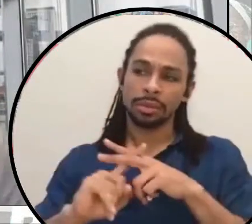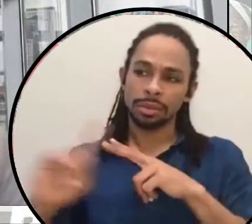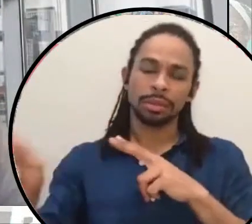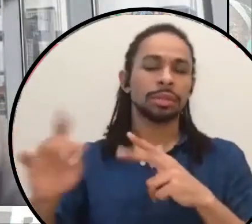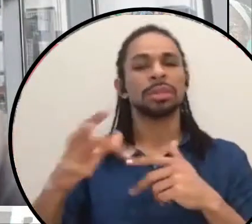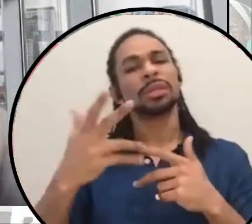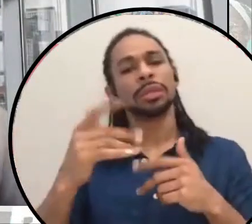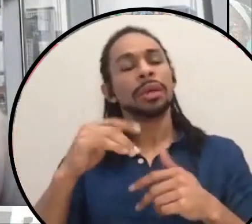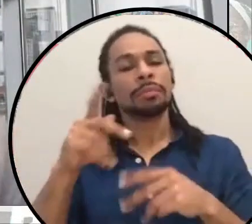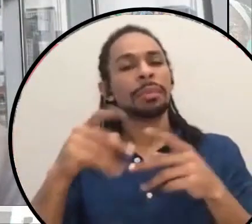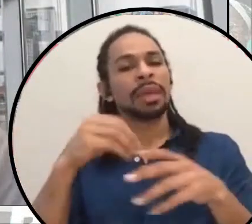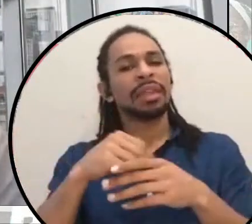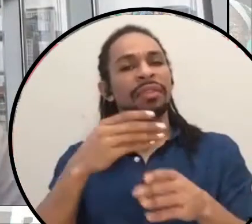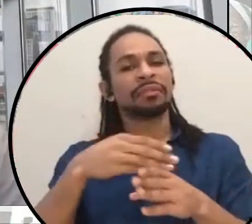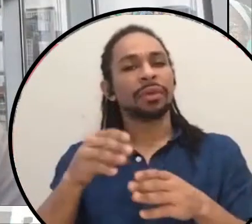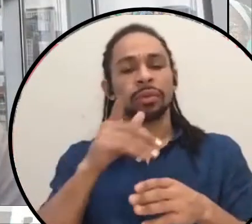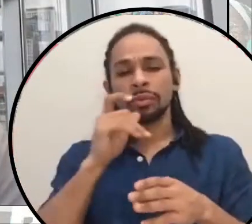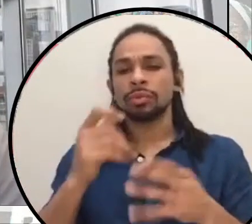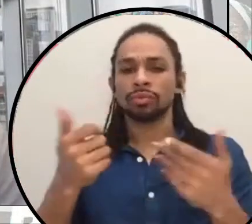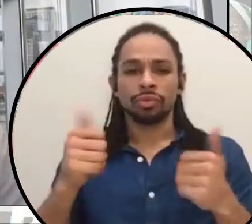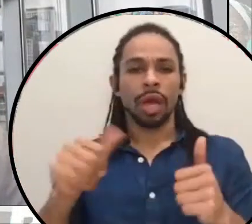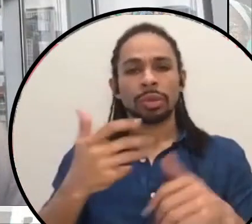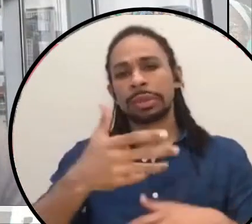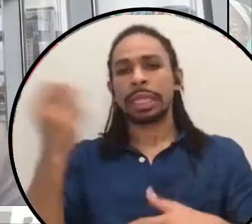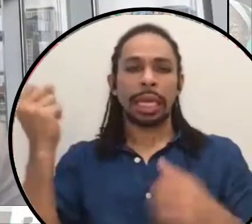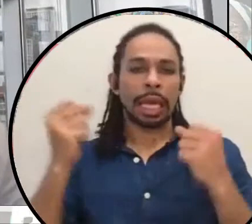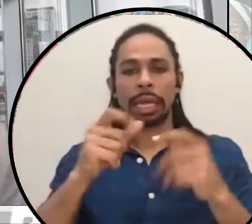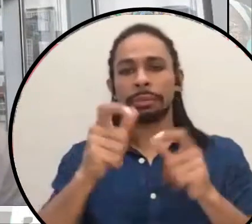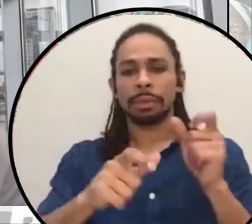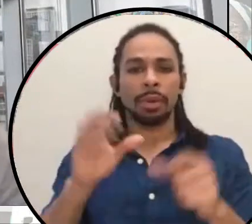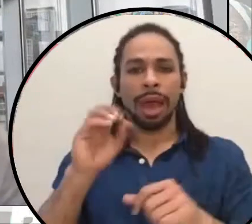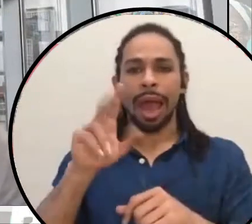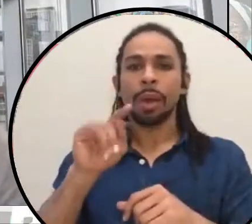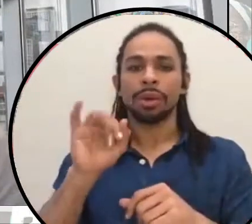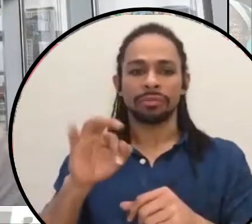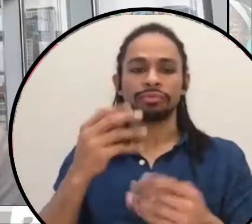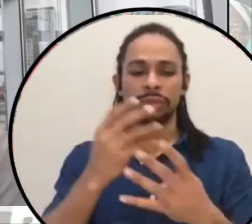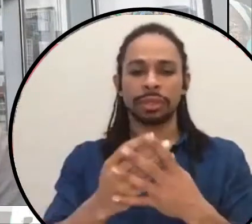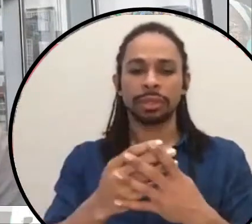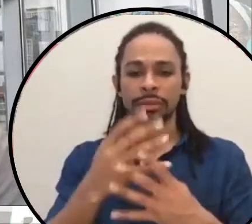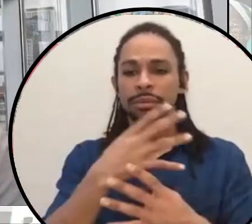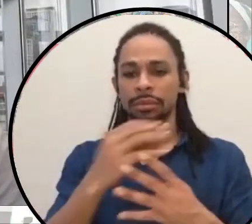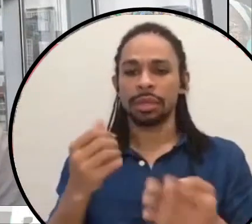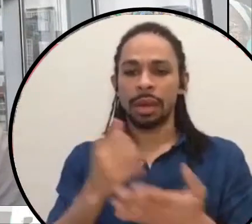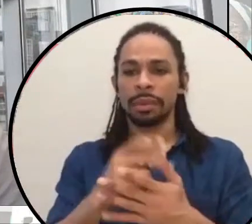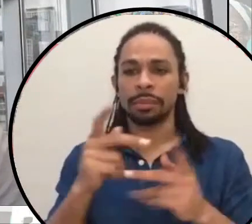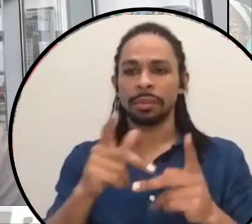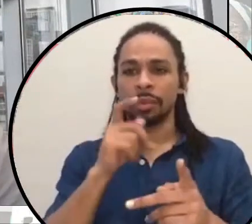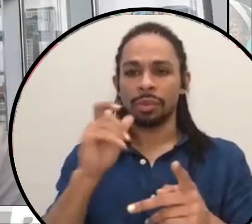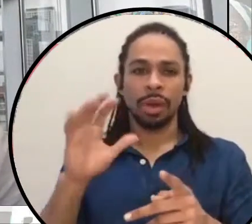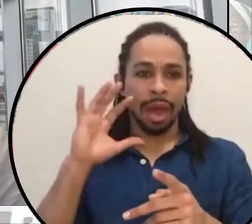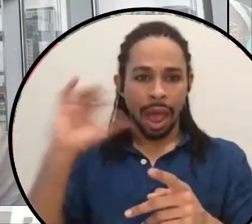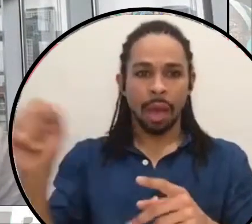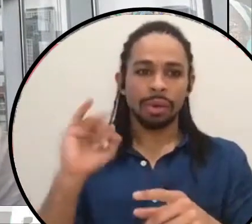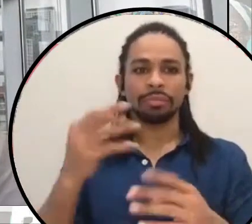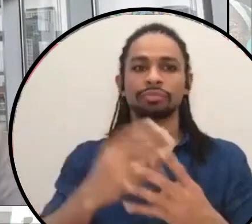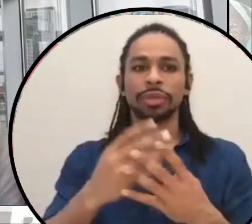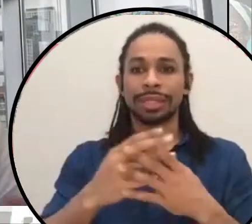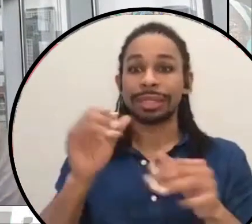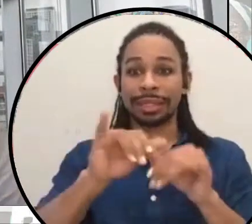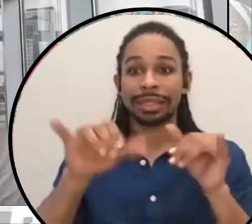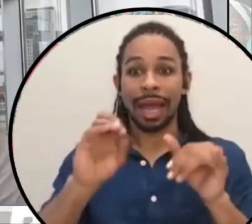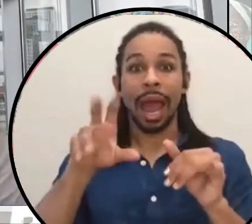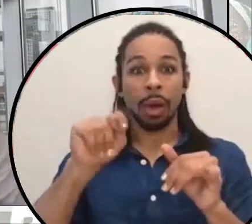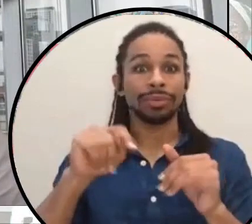folks out of prison, helping folks who are in prison, uh, helping folks who are out, stay out. Uh, so if that falls under